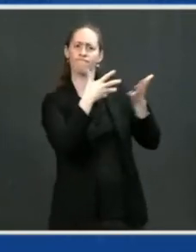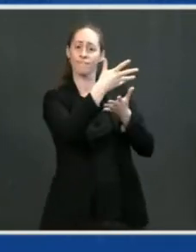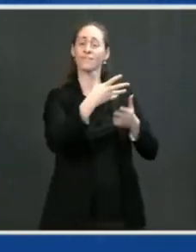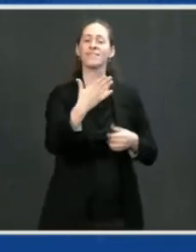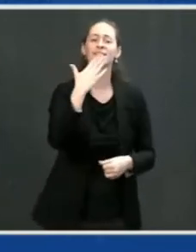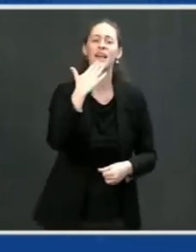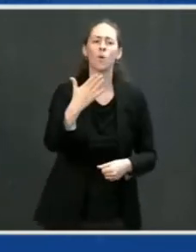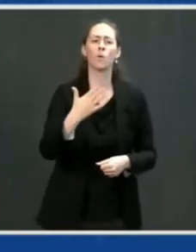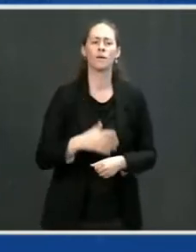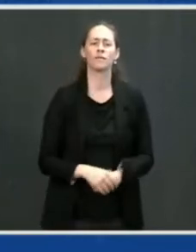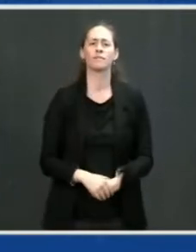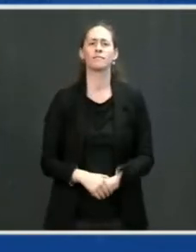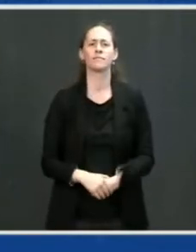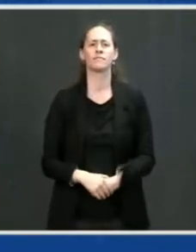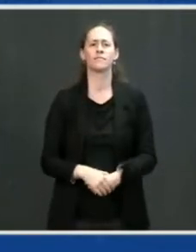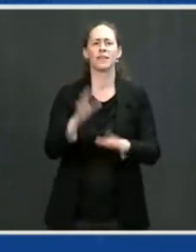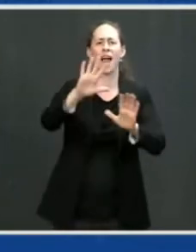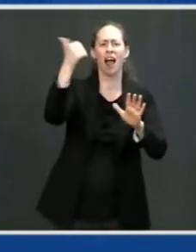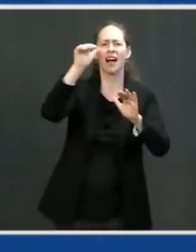Mr. President, do you have a summit?